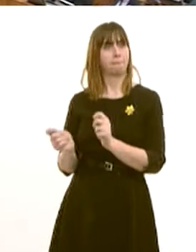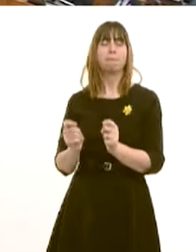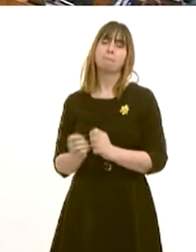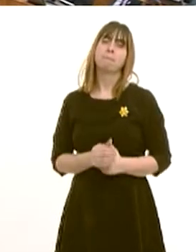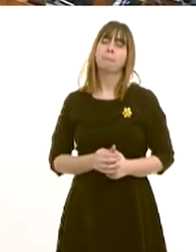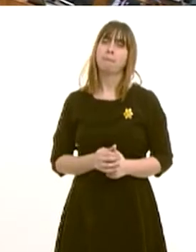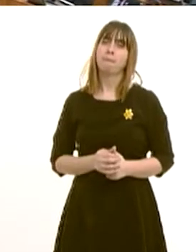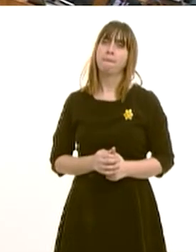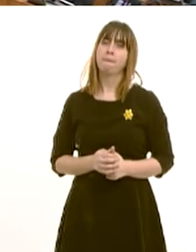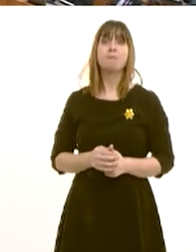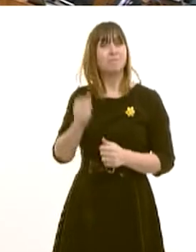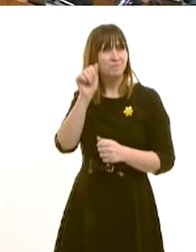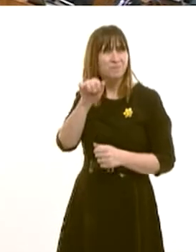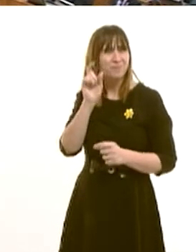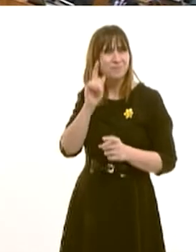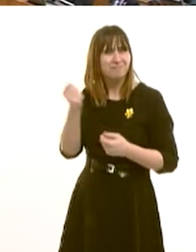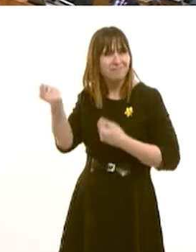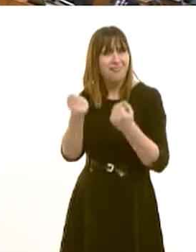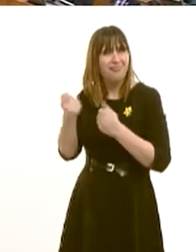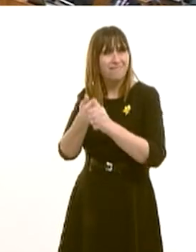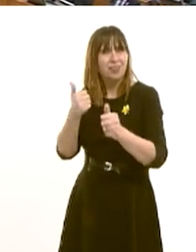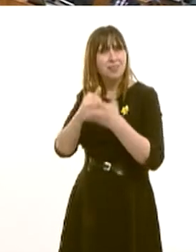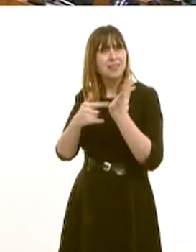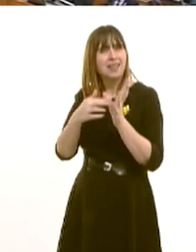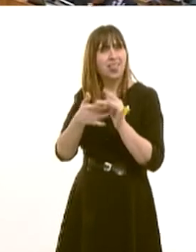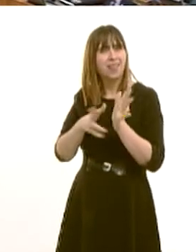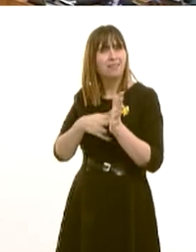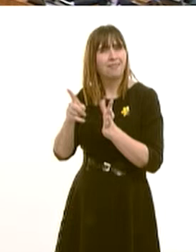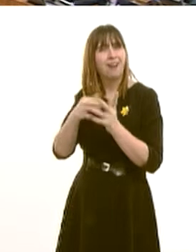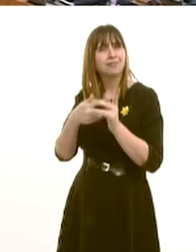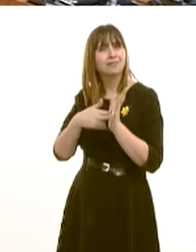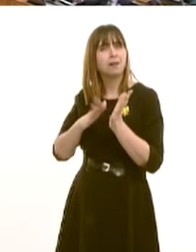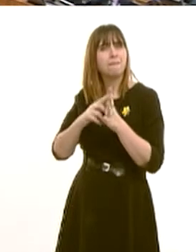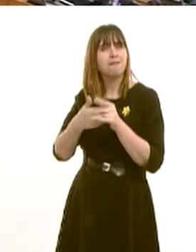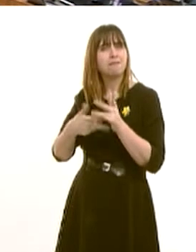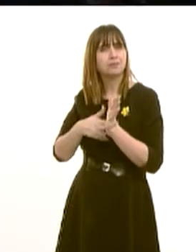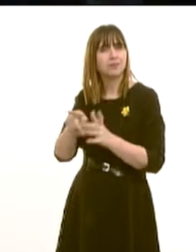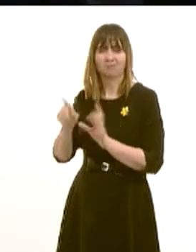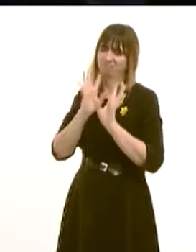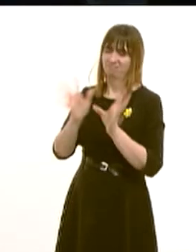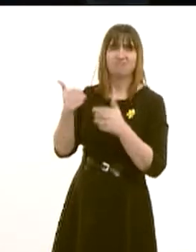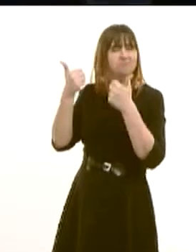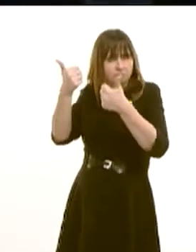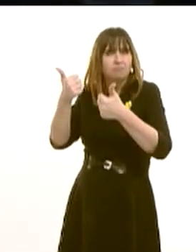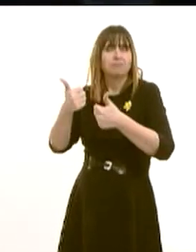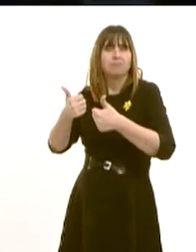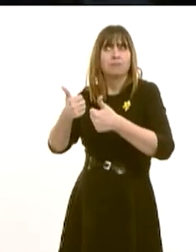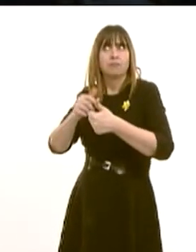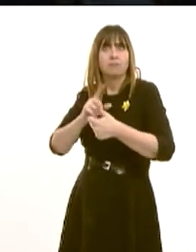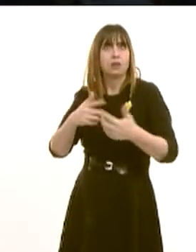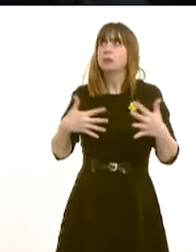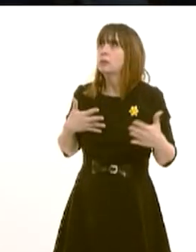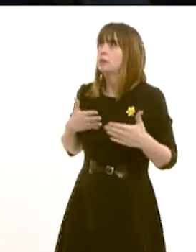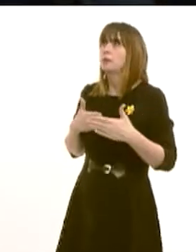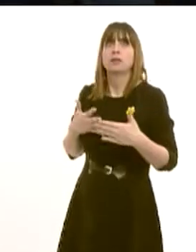Aston Martin factory in St Athene are a fantastic opportunity for local people, so long as they can access the opportunities